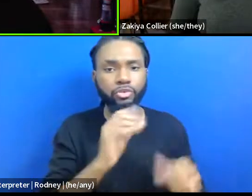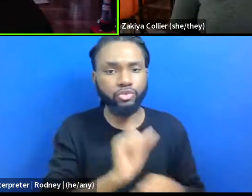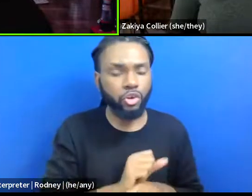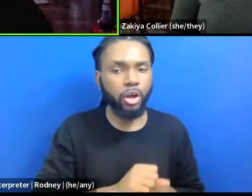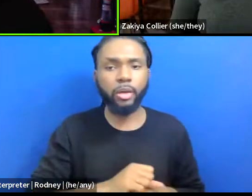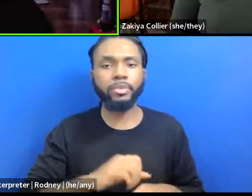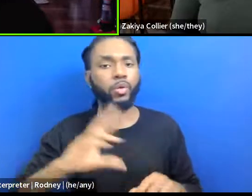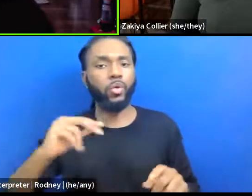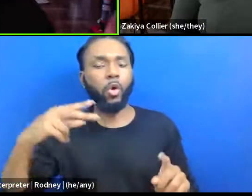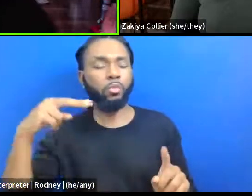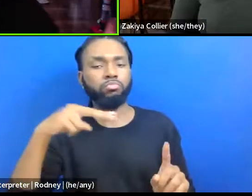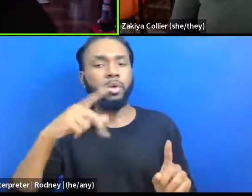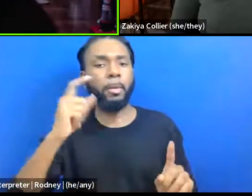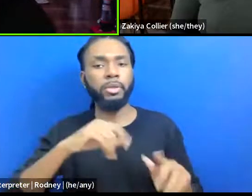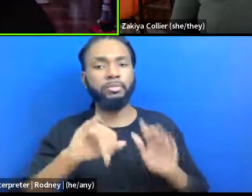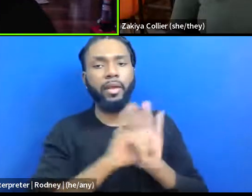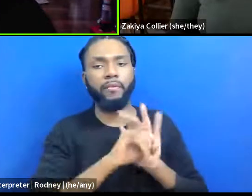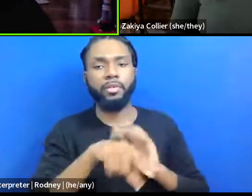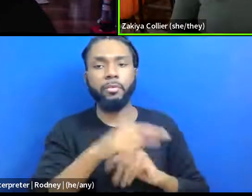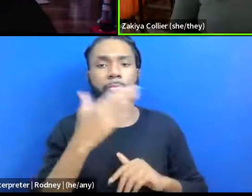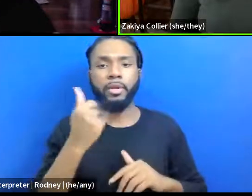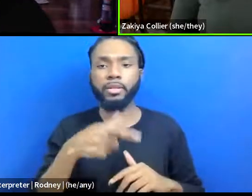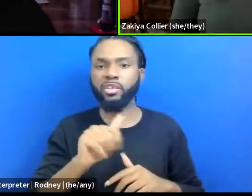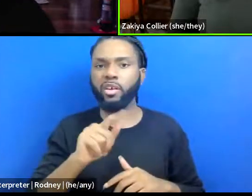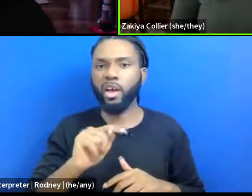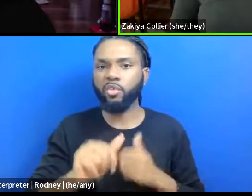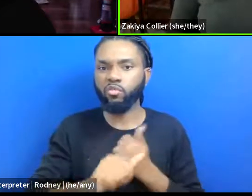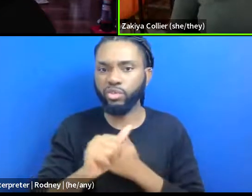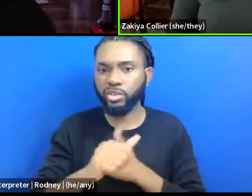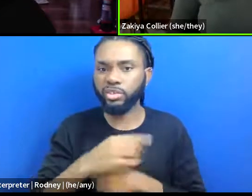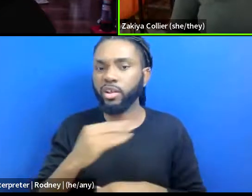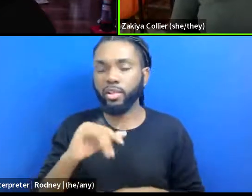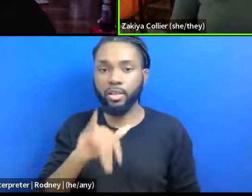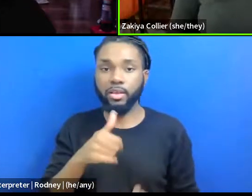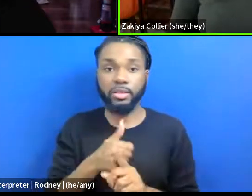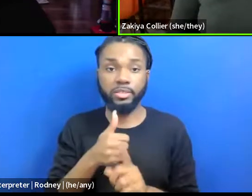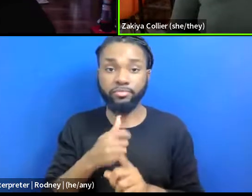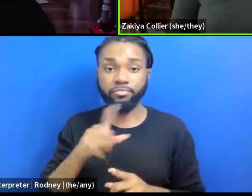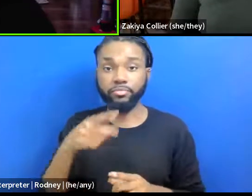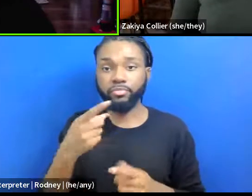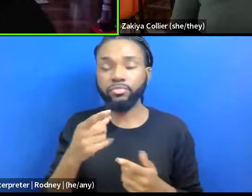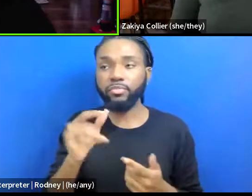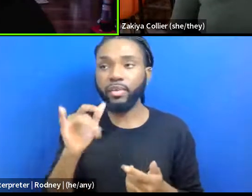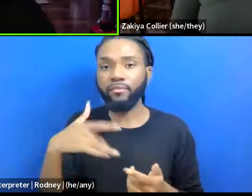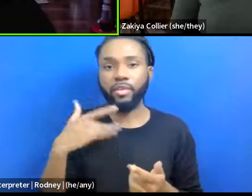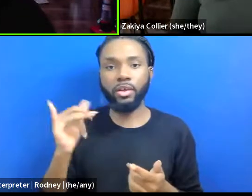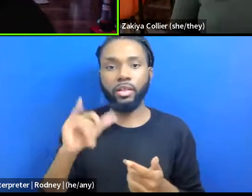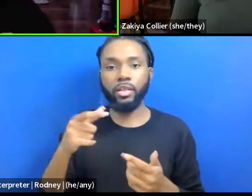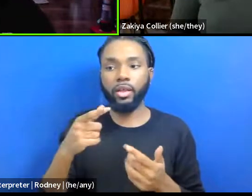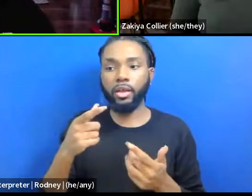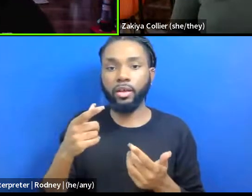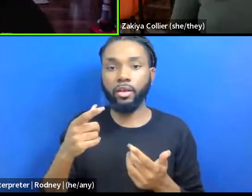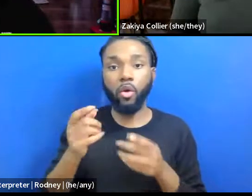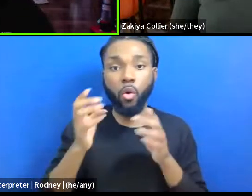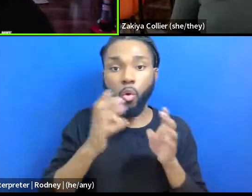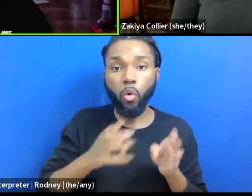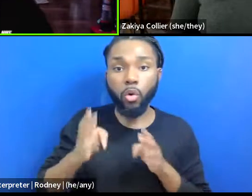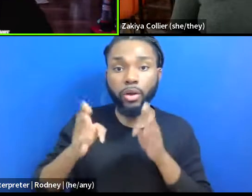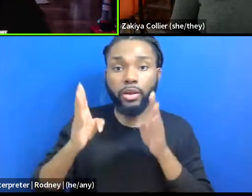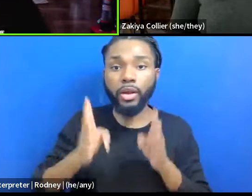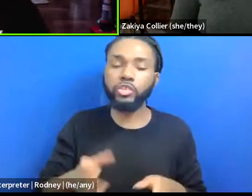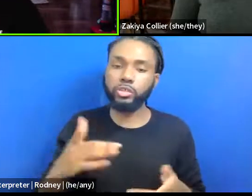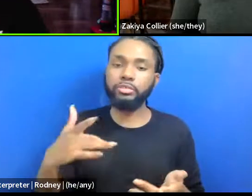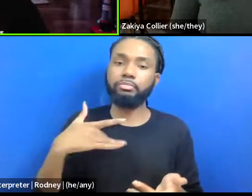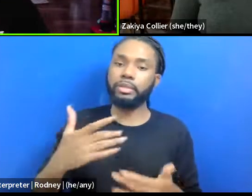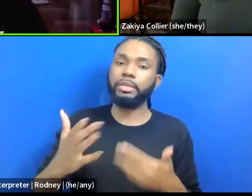them because they're at risk. And it just comes into, to like, as an organizer, it's easy to use that language